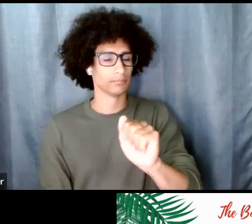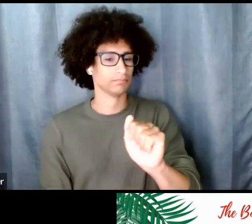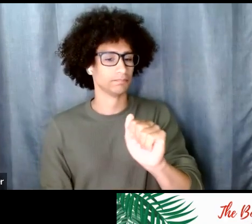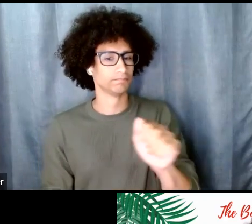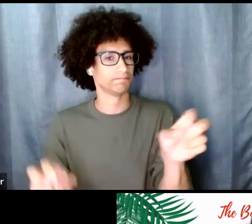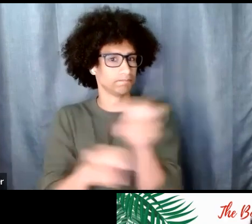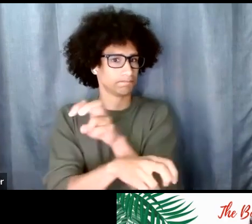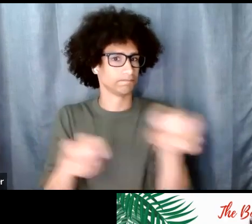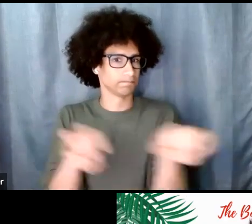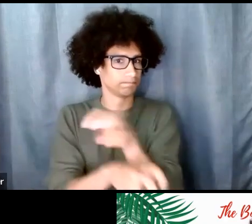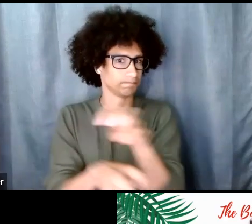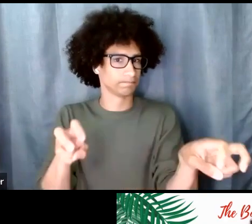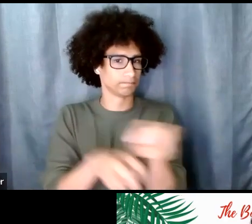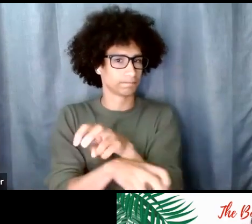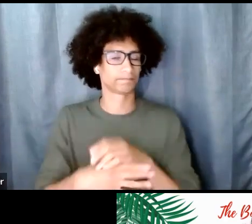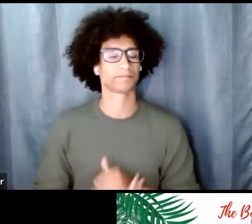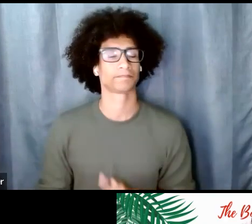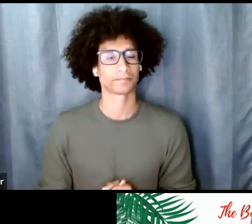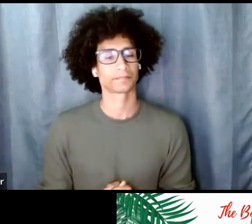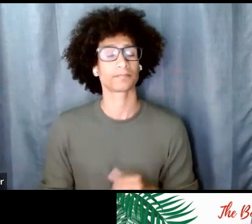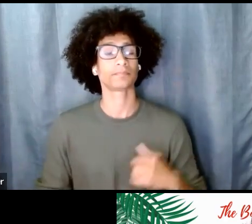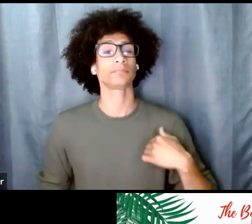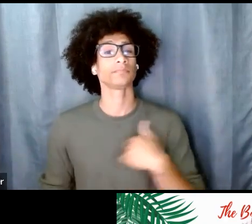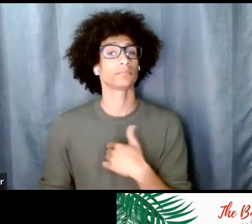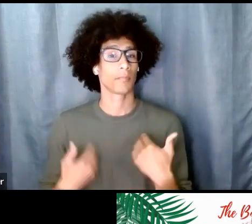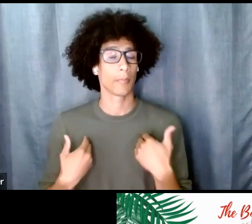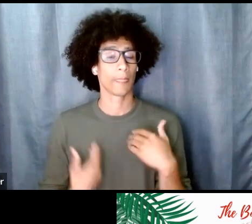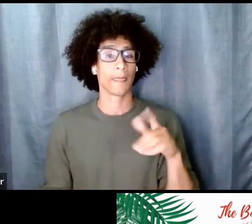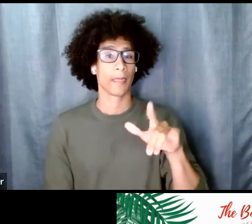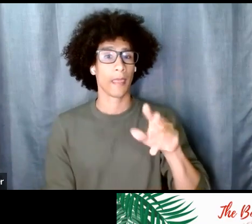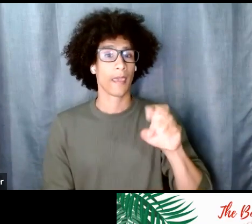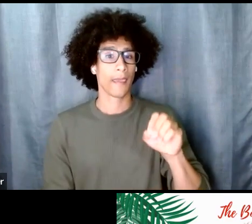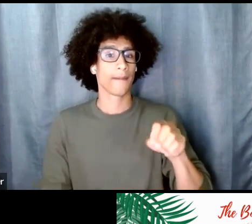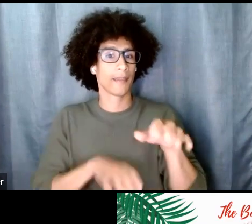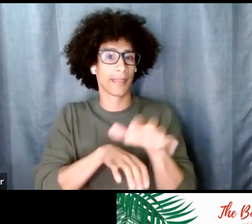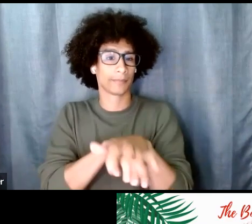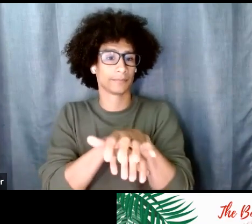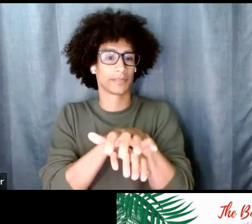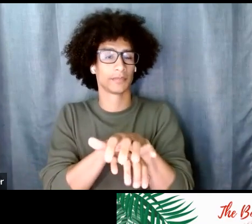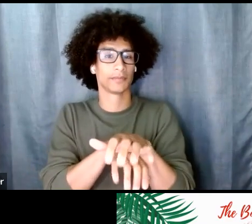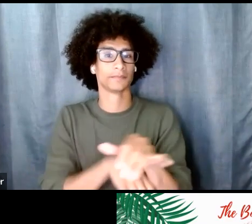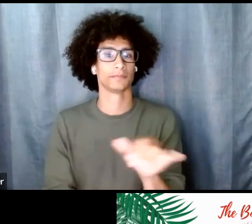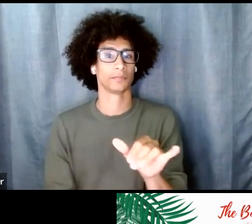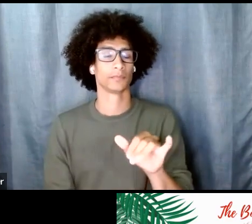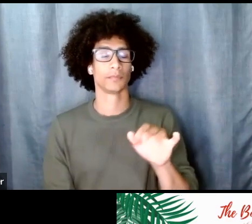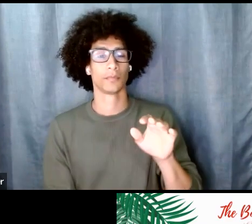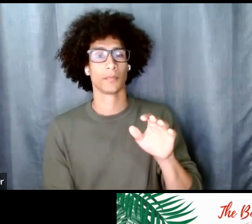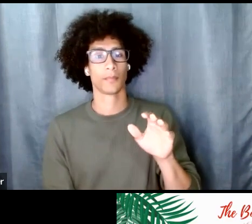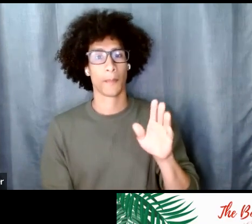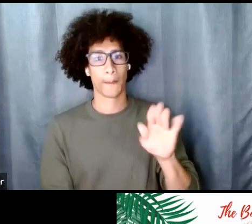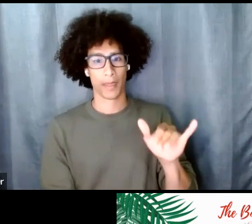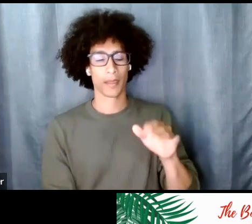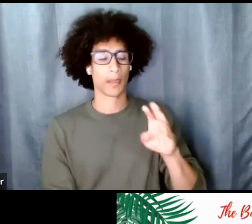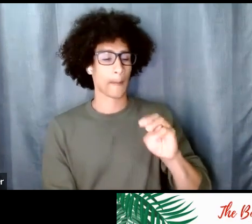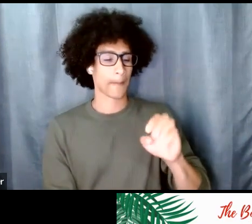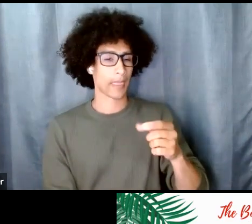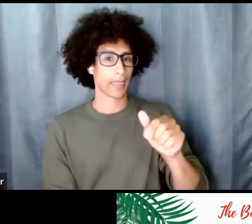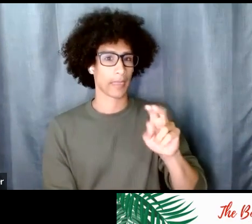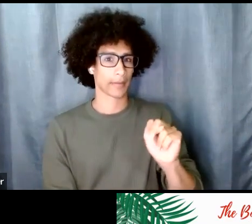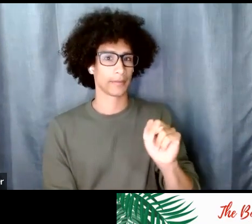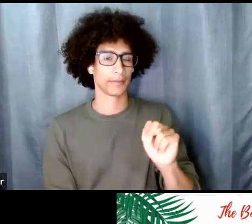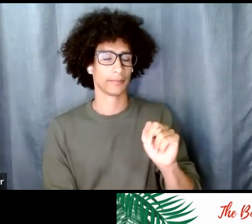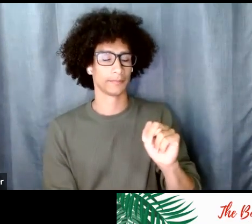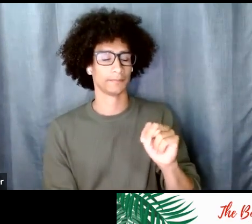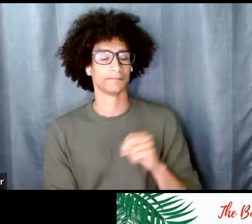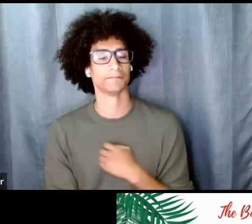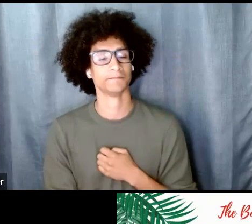um we also have live captioning by megan shelby and that's another service that's being provided with all of that said i want to